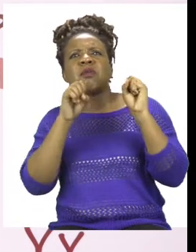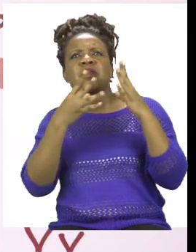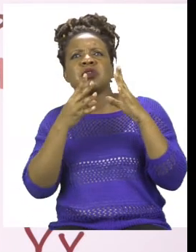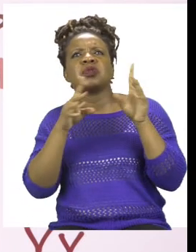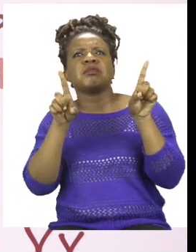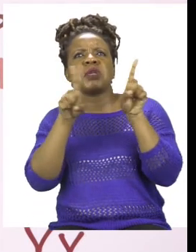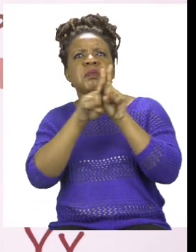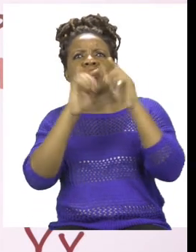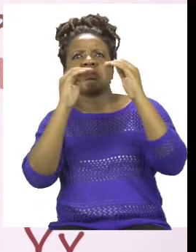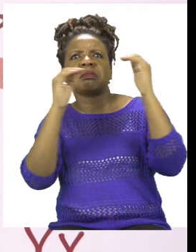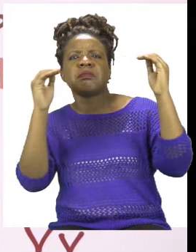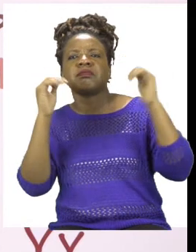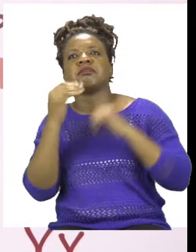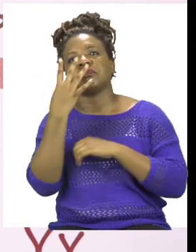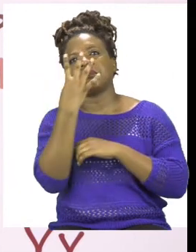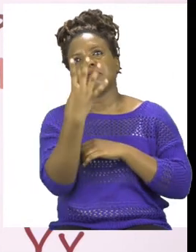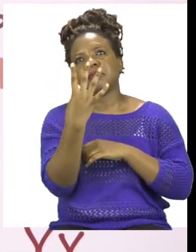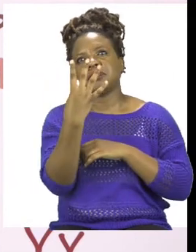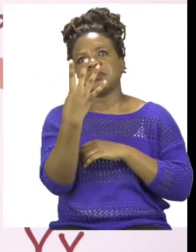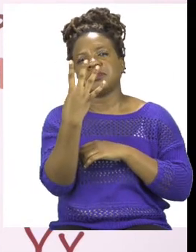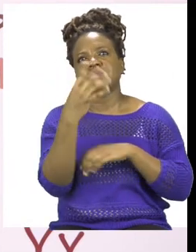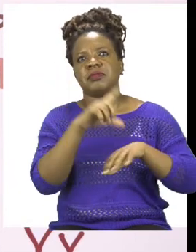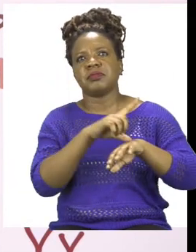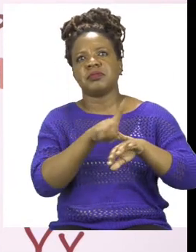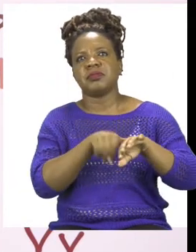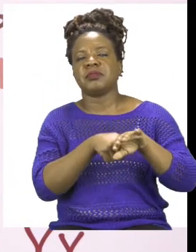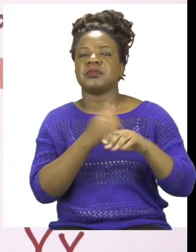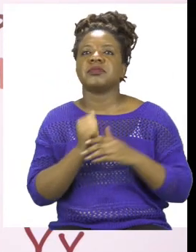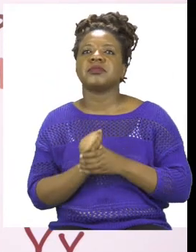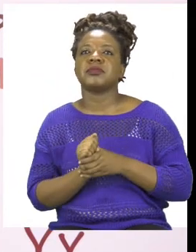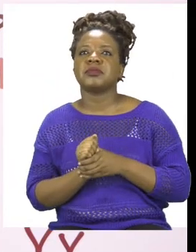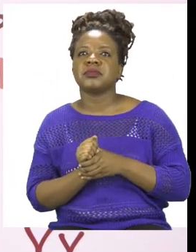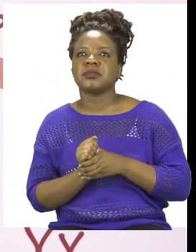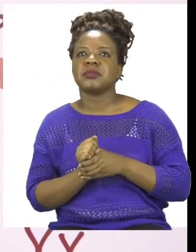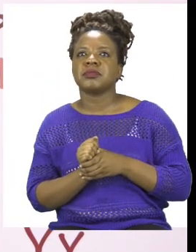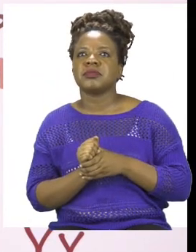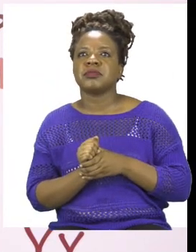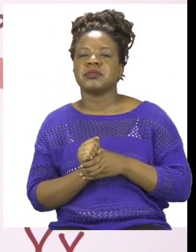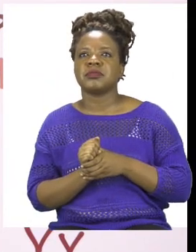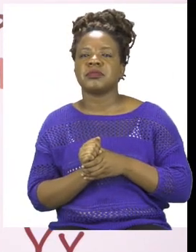sentence will say, She spent